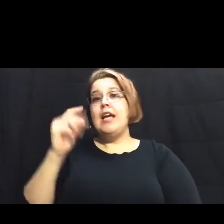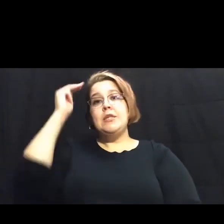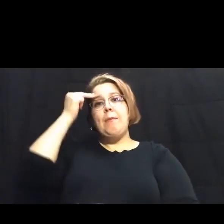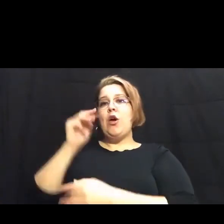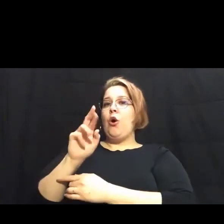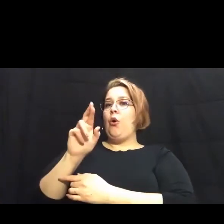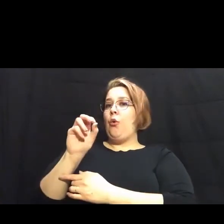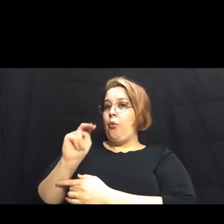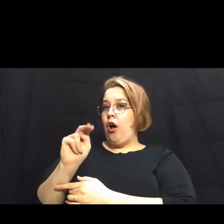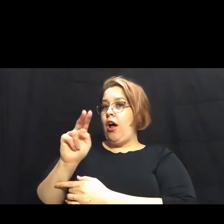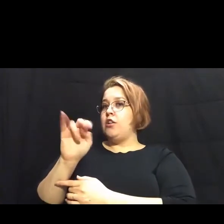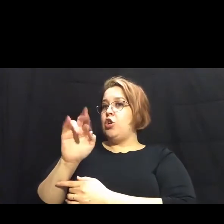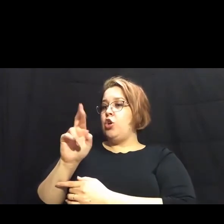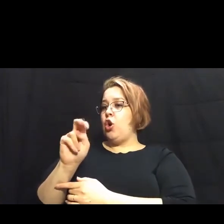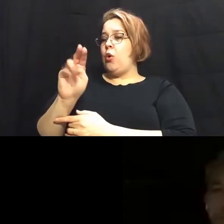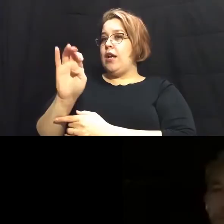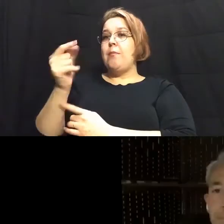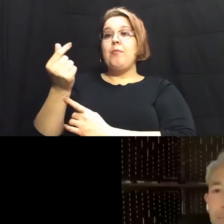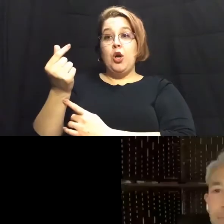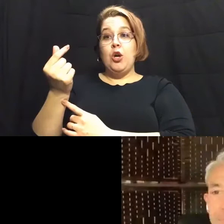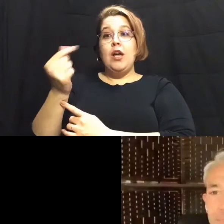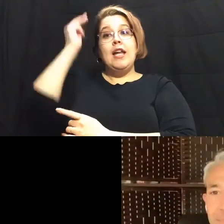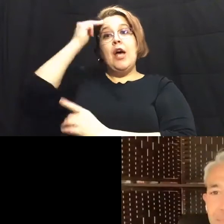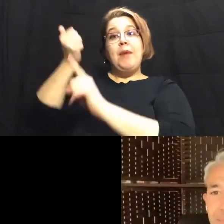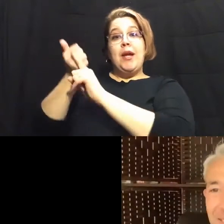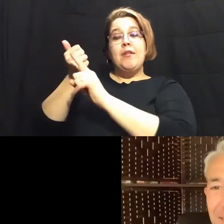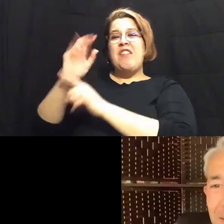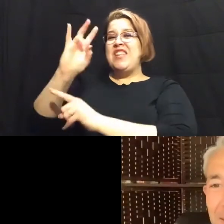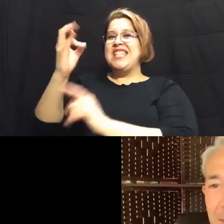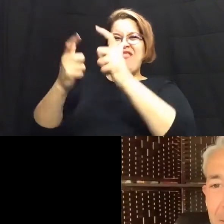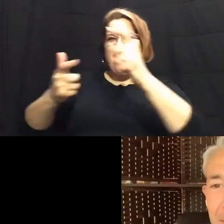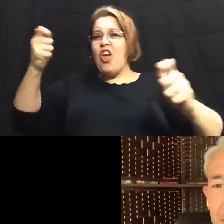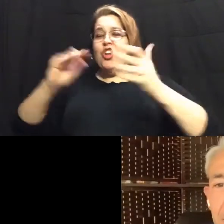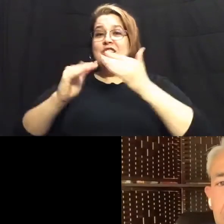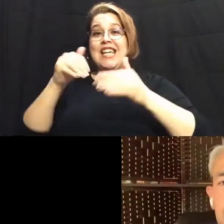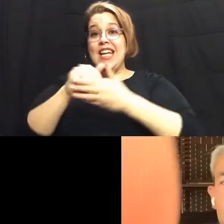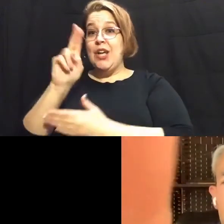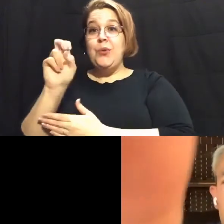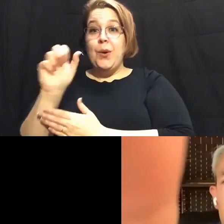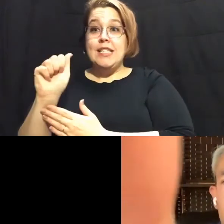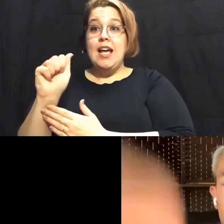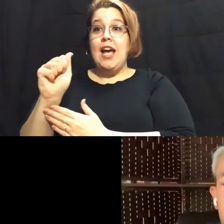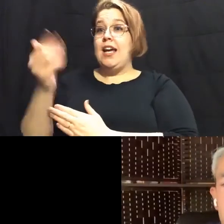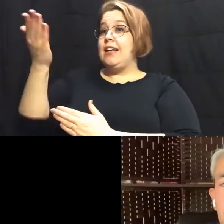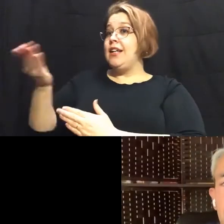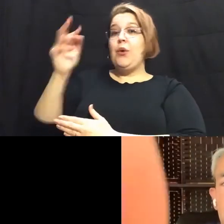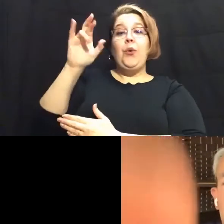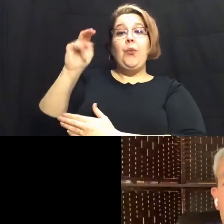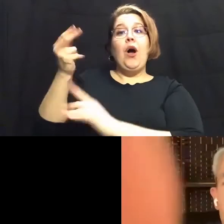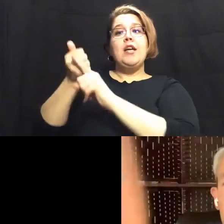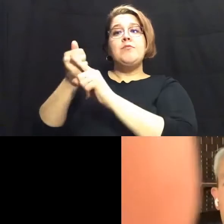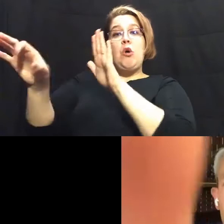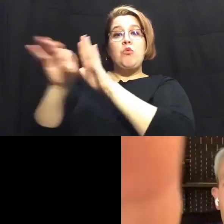narenberg now not um the mayor of the seventh largest city in the united states ron narenberg was re